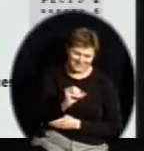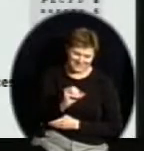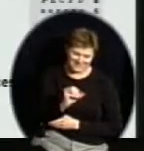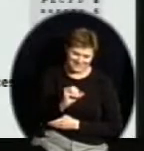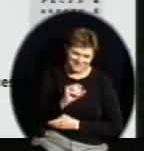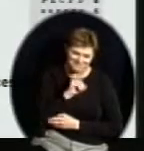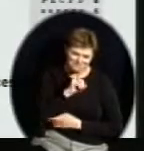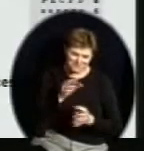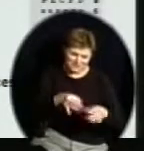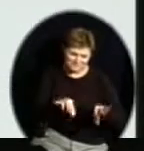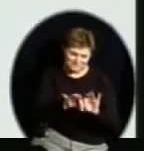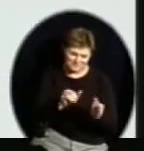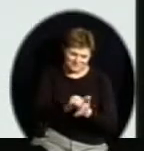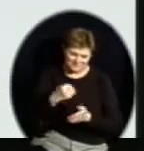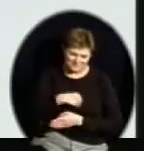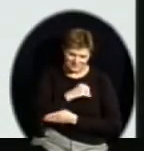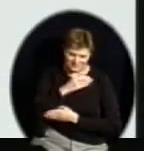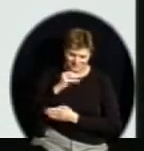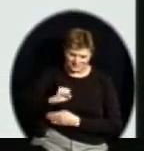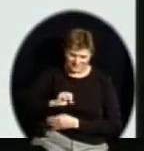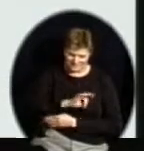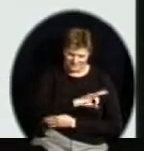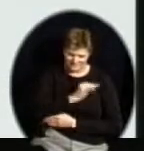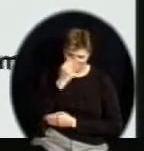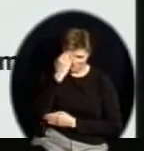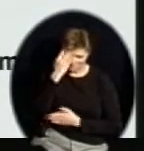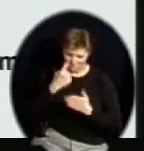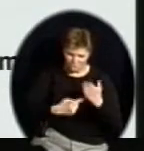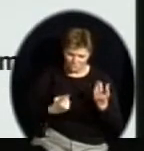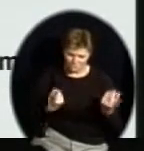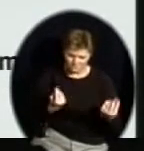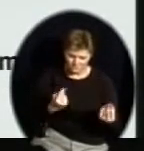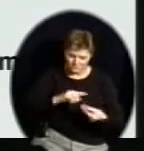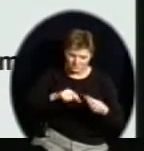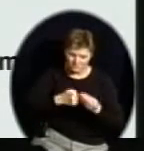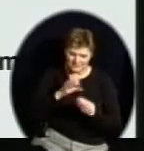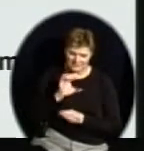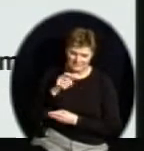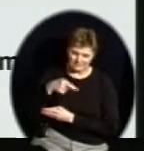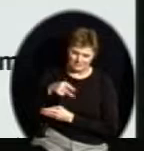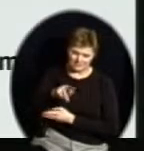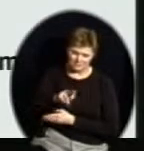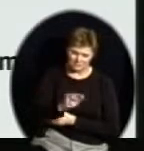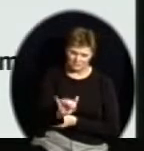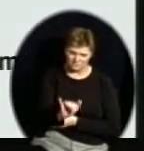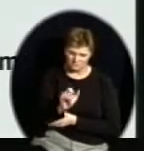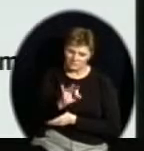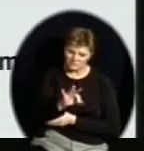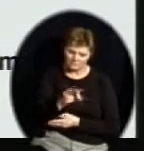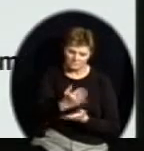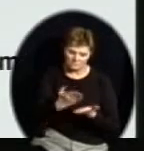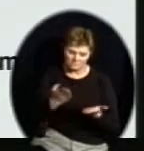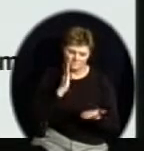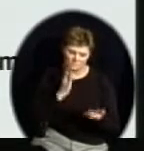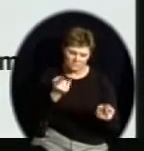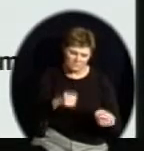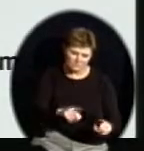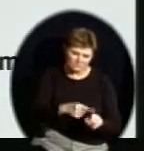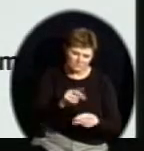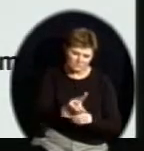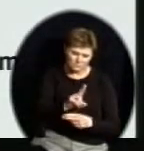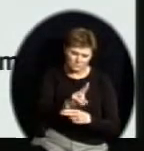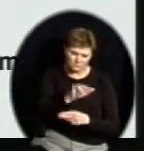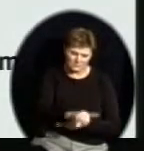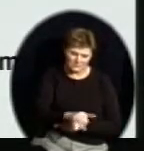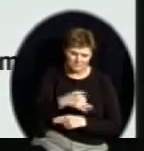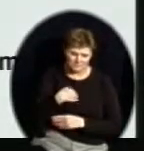skill, should the need arise. We also know that we need to feed our students, and I know for myself personally, eating is a very important part